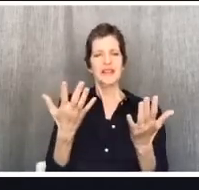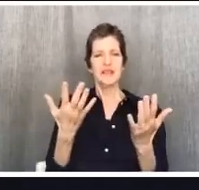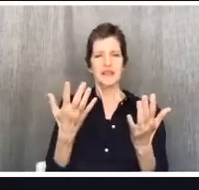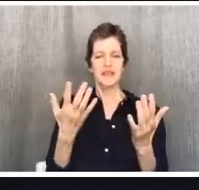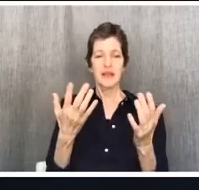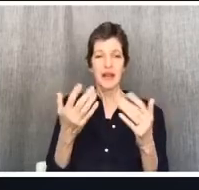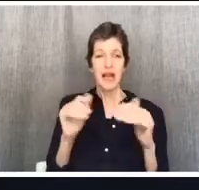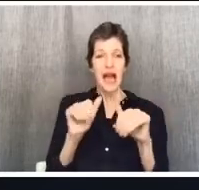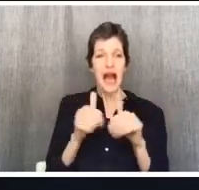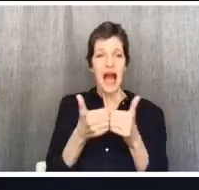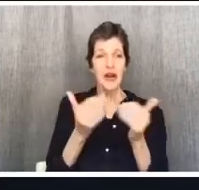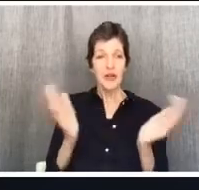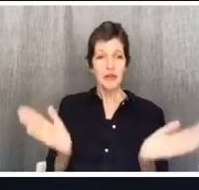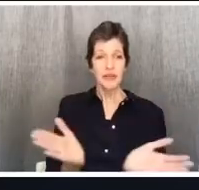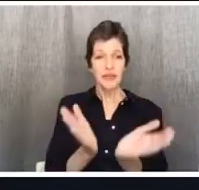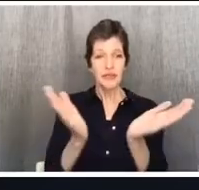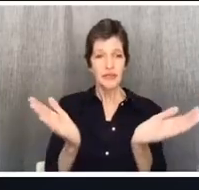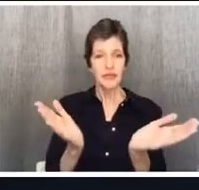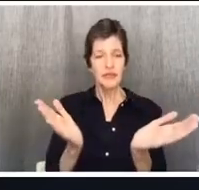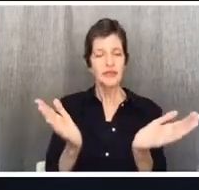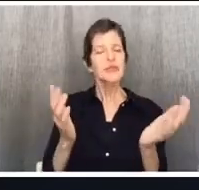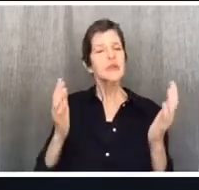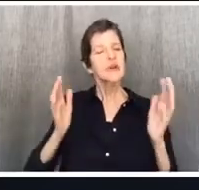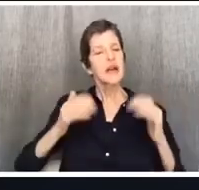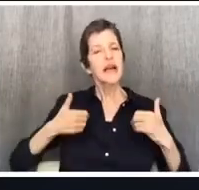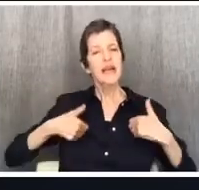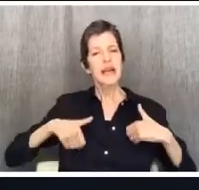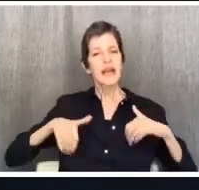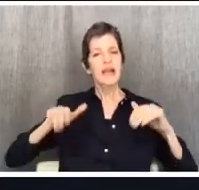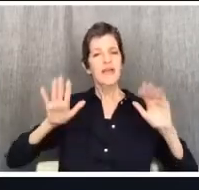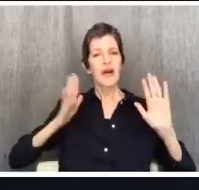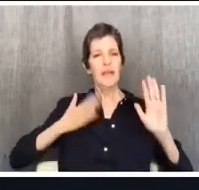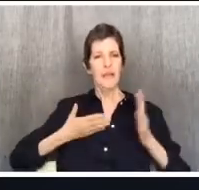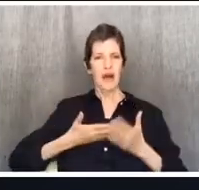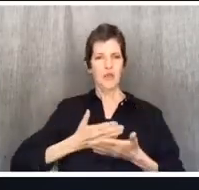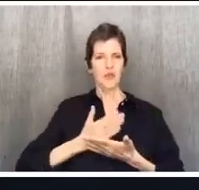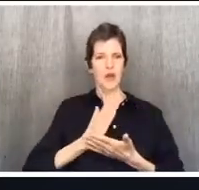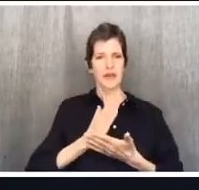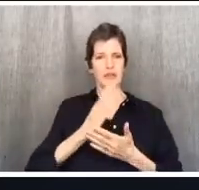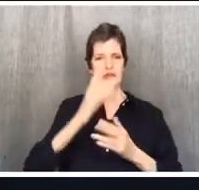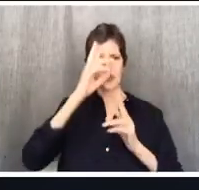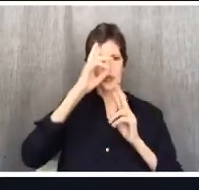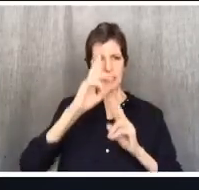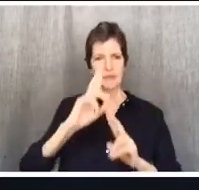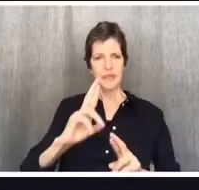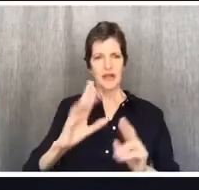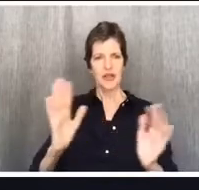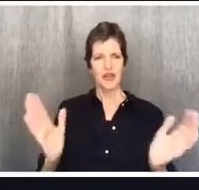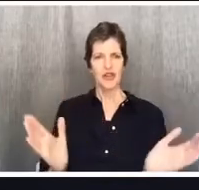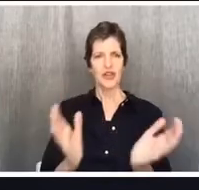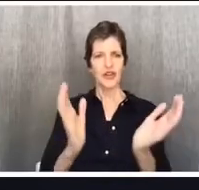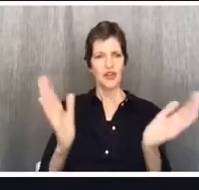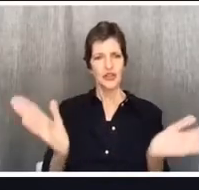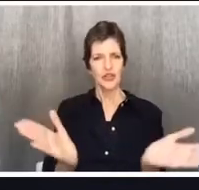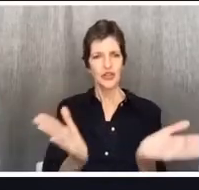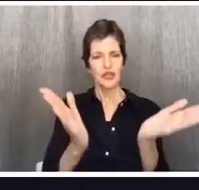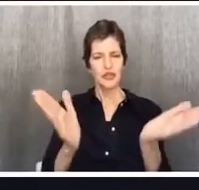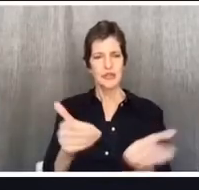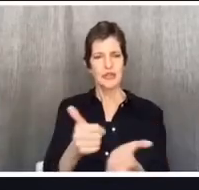other people up is we relinquish rights that we have so that they might be encouraged and built up and helped.